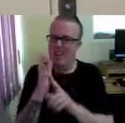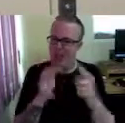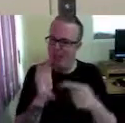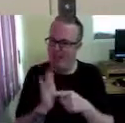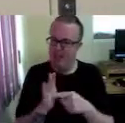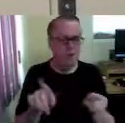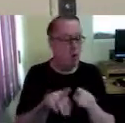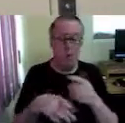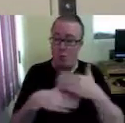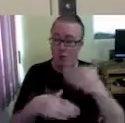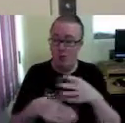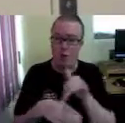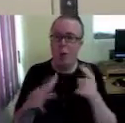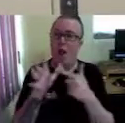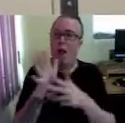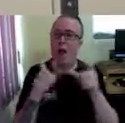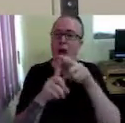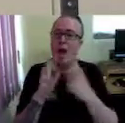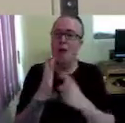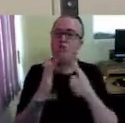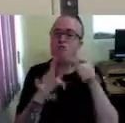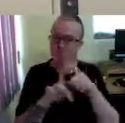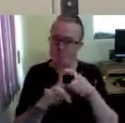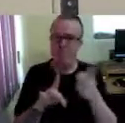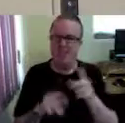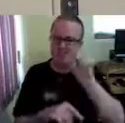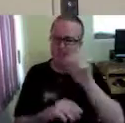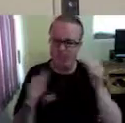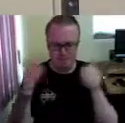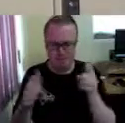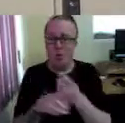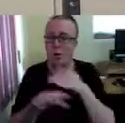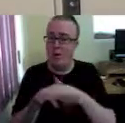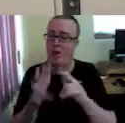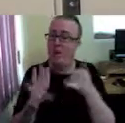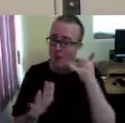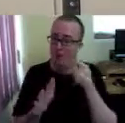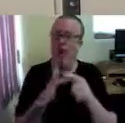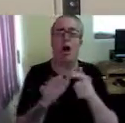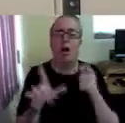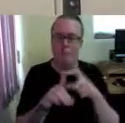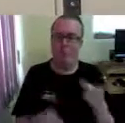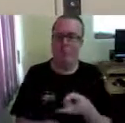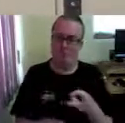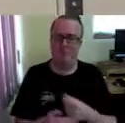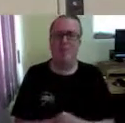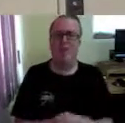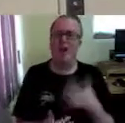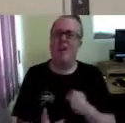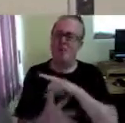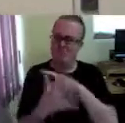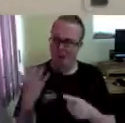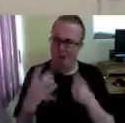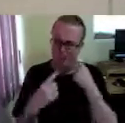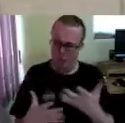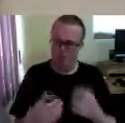Android tablets, but today the focus is just on the iPhone and the iPad. I've got about five to show you. So first